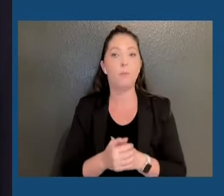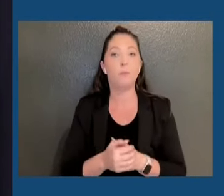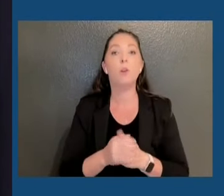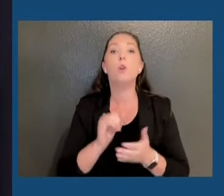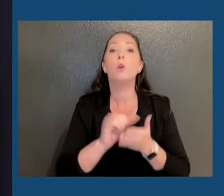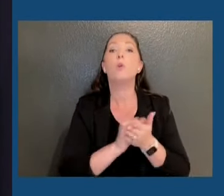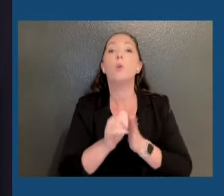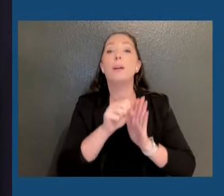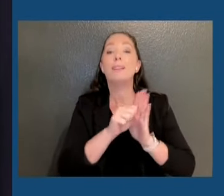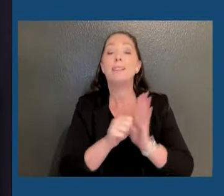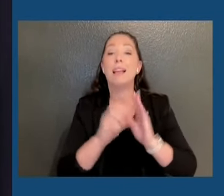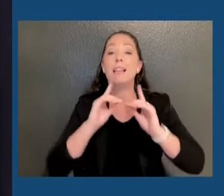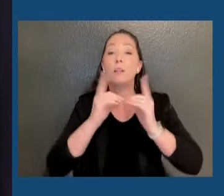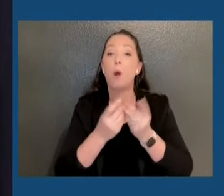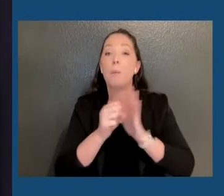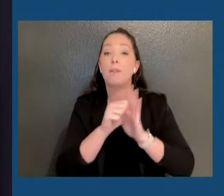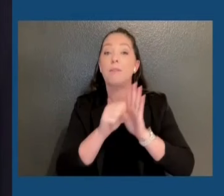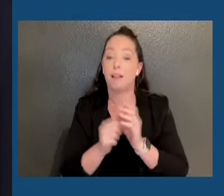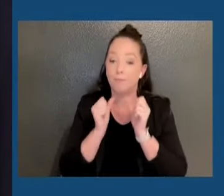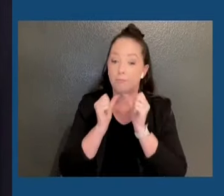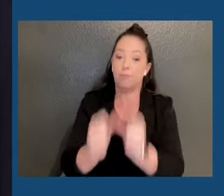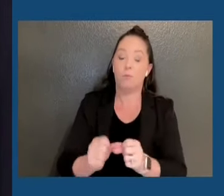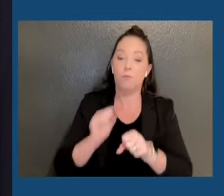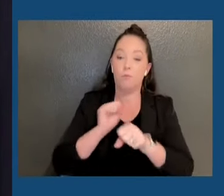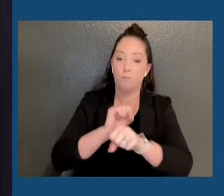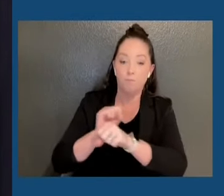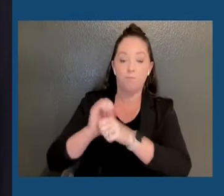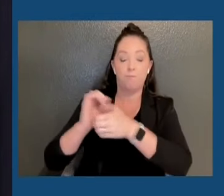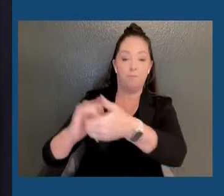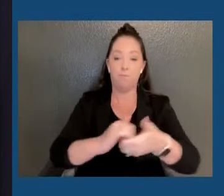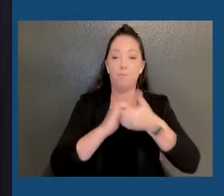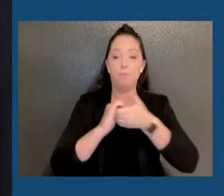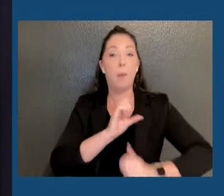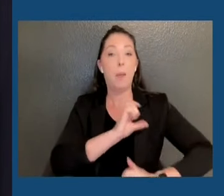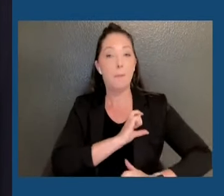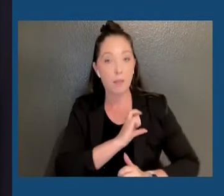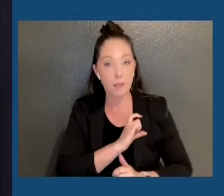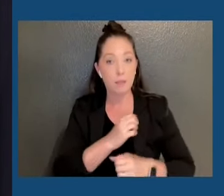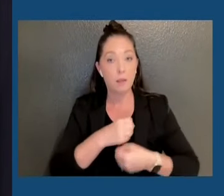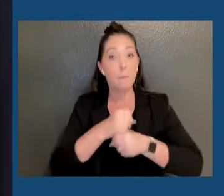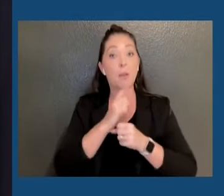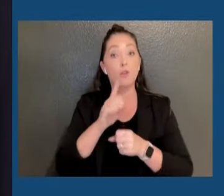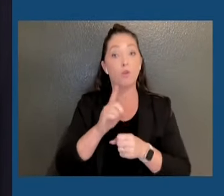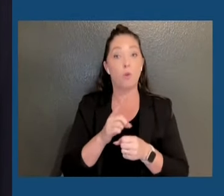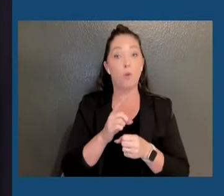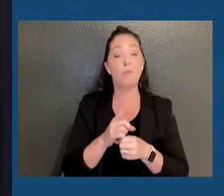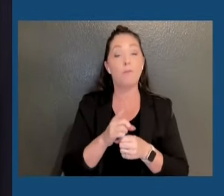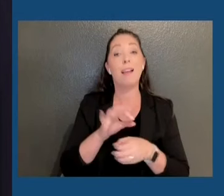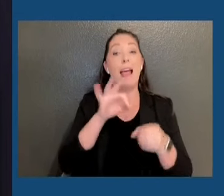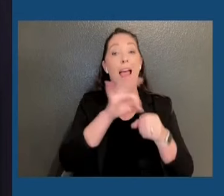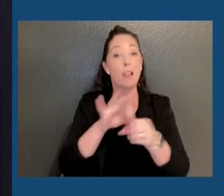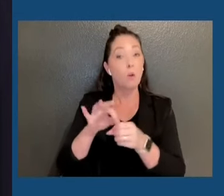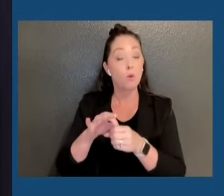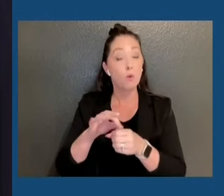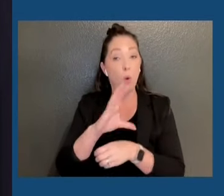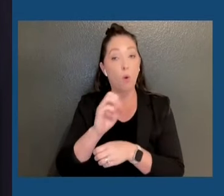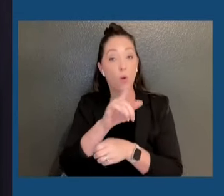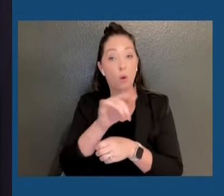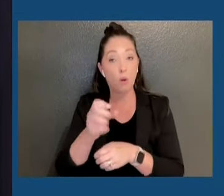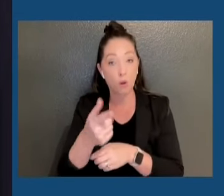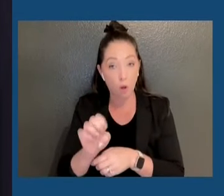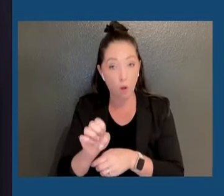continues to work with state police to ensure that the convening of the Electoral College, which is in our state capitol, on December